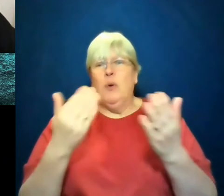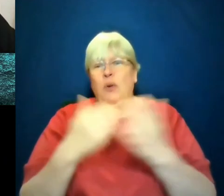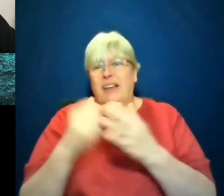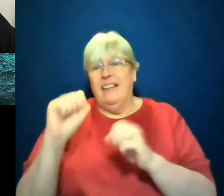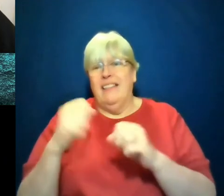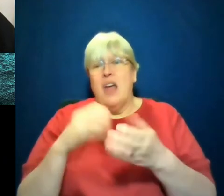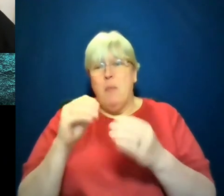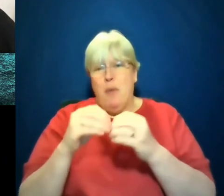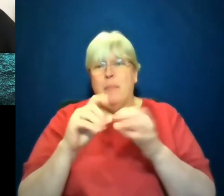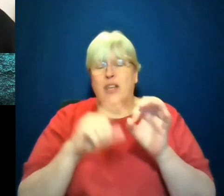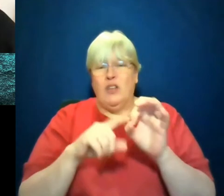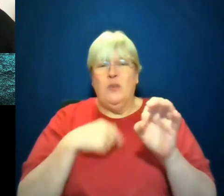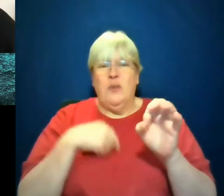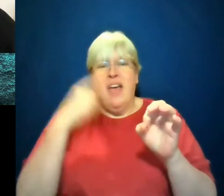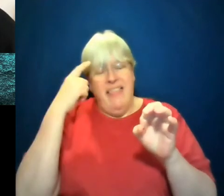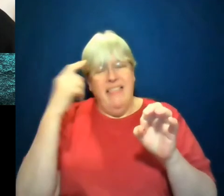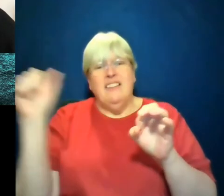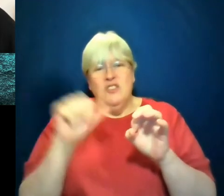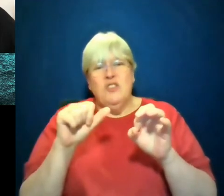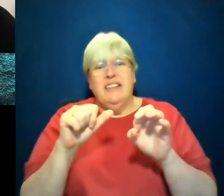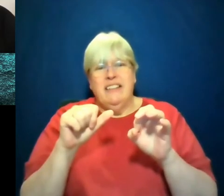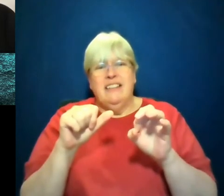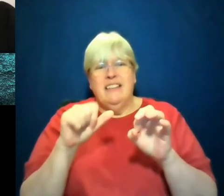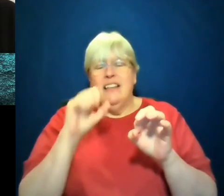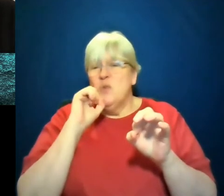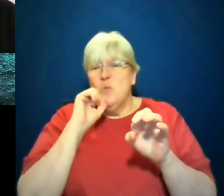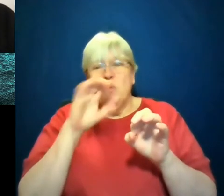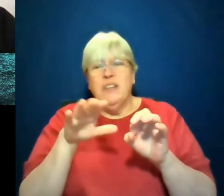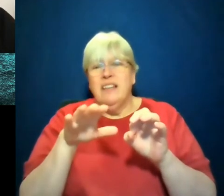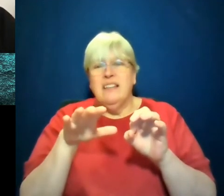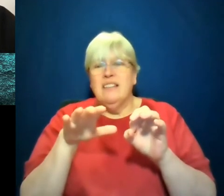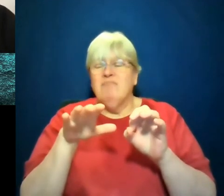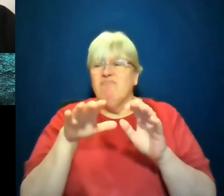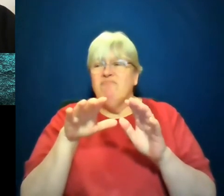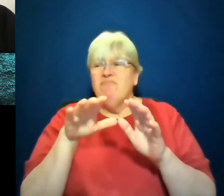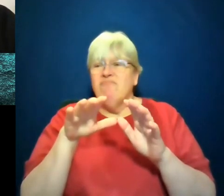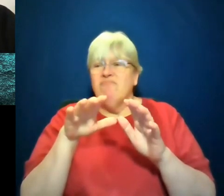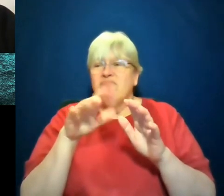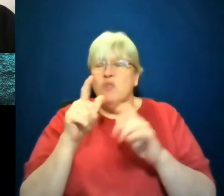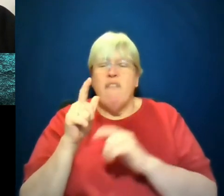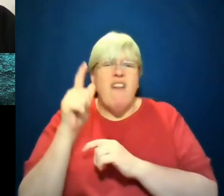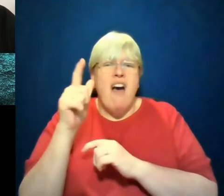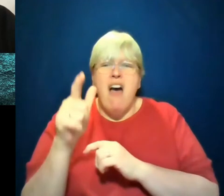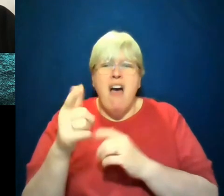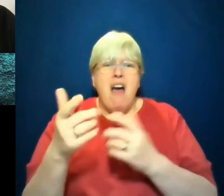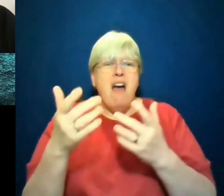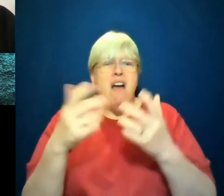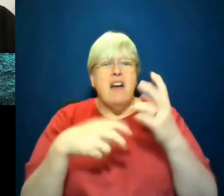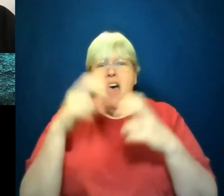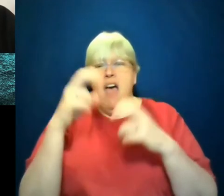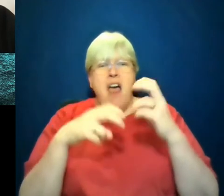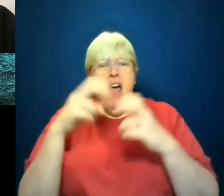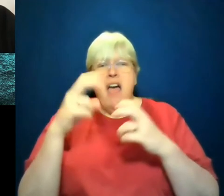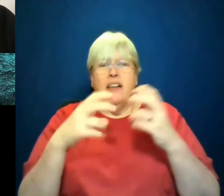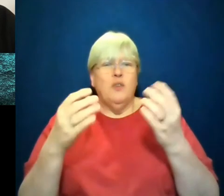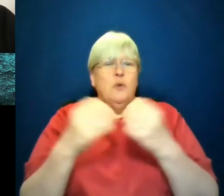Because I think you could, they wouldn't, I don't think they'd go very far in trying to argue their case, I